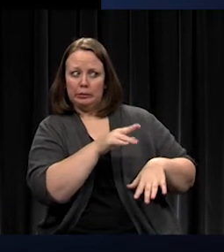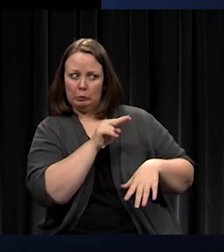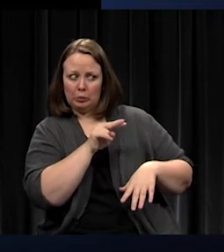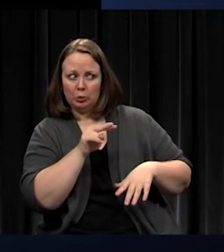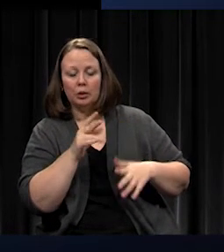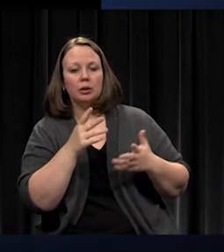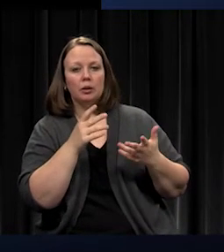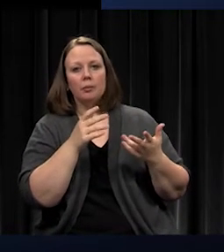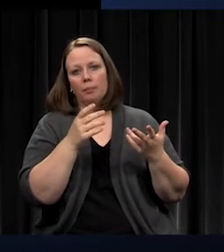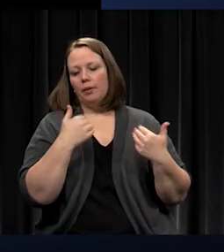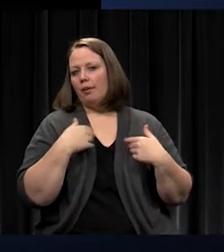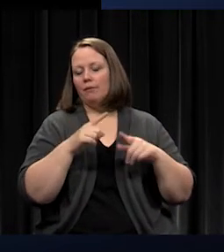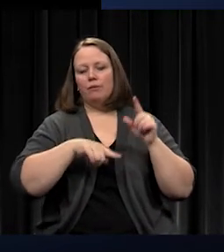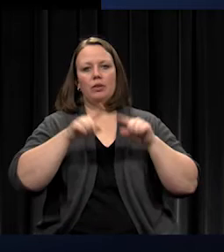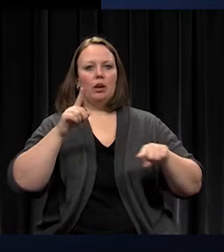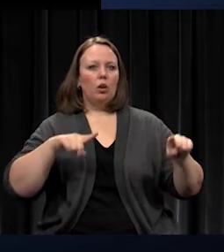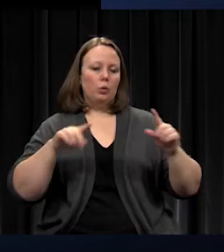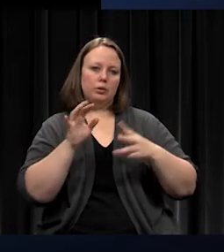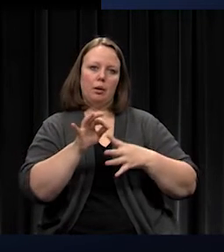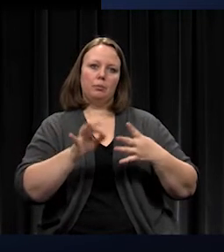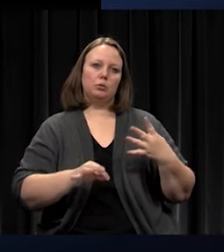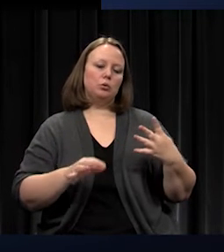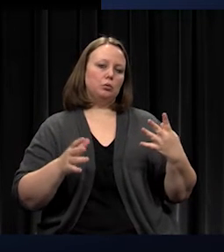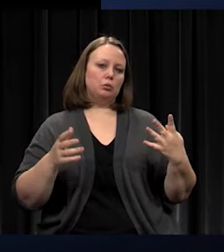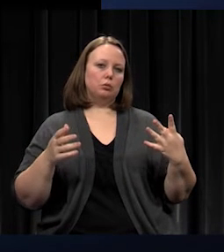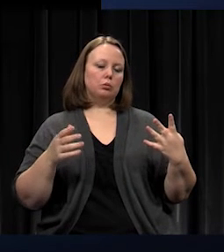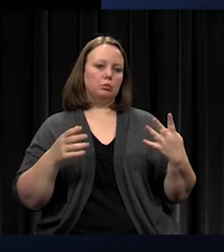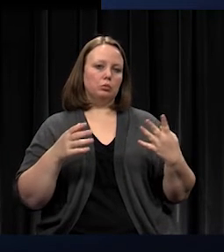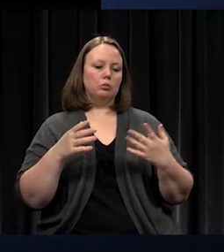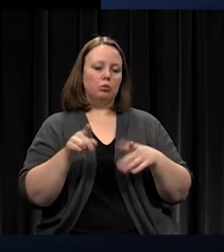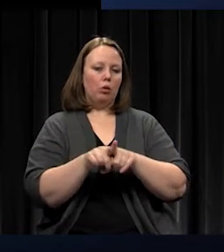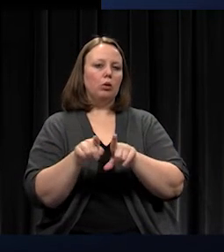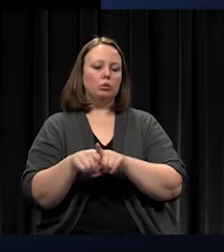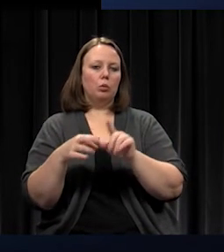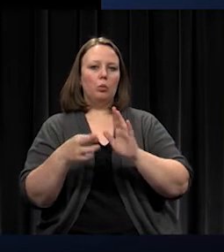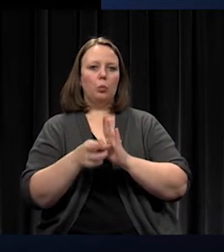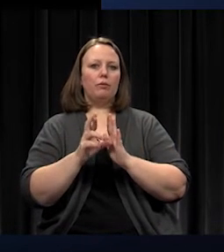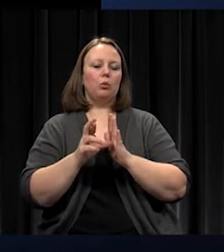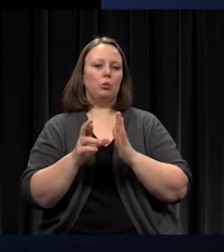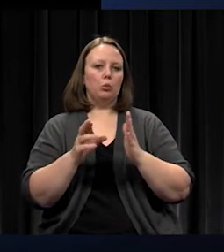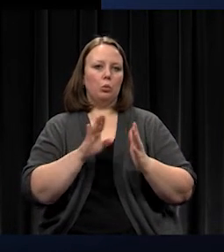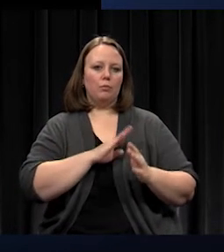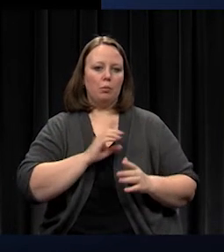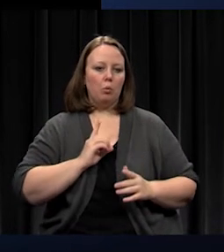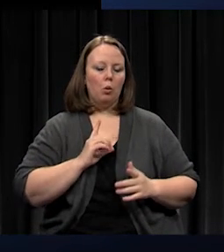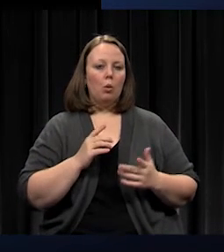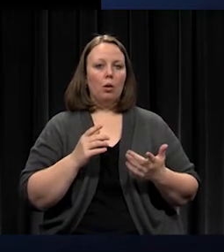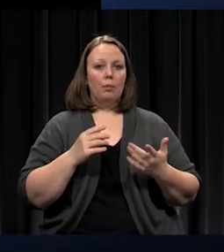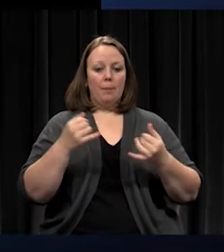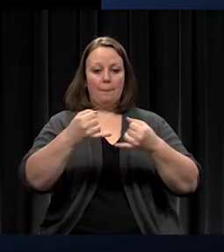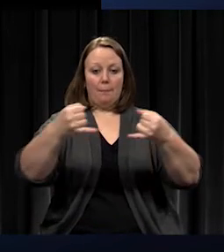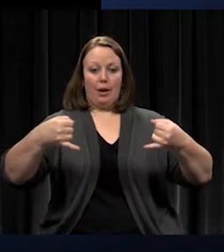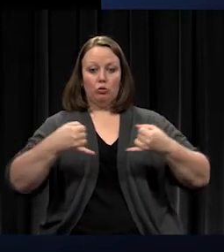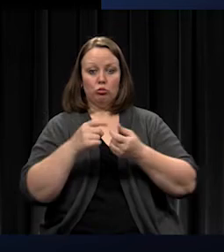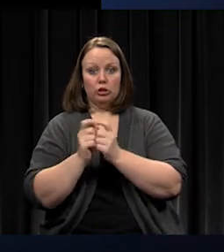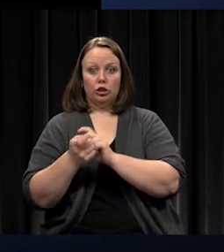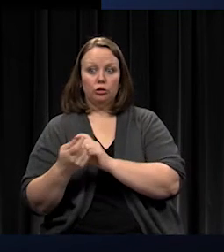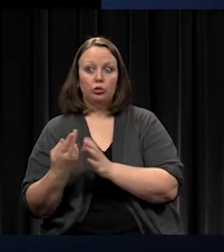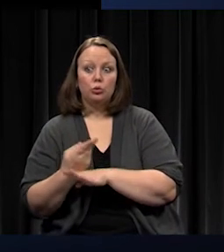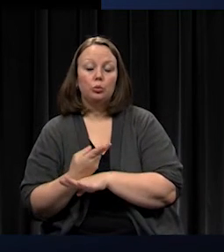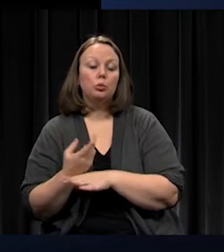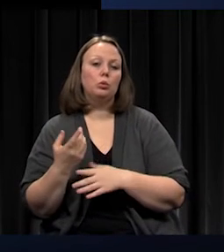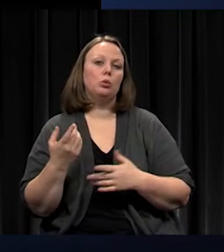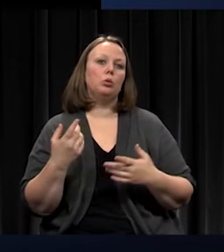various options also that were reviewed with the board. Could boundary changes be used? Could an addition